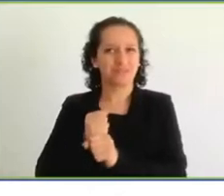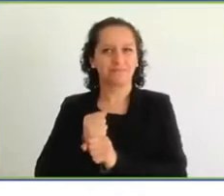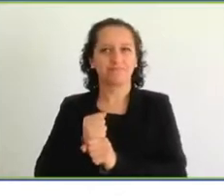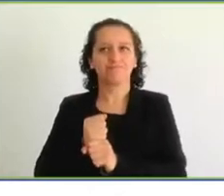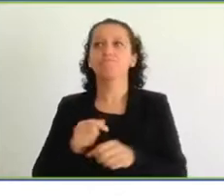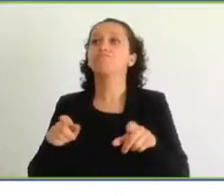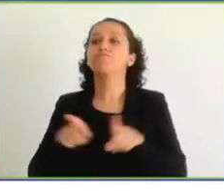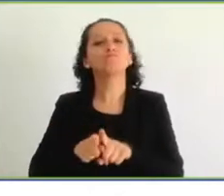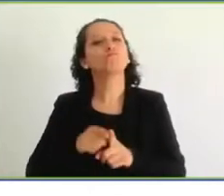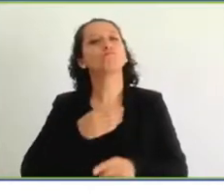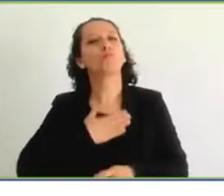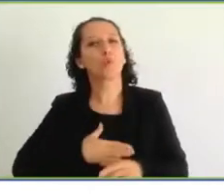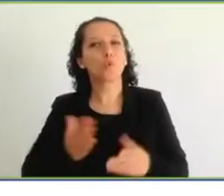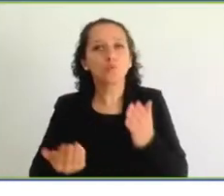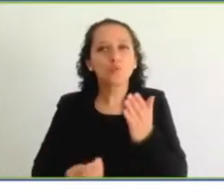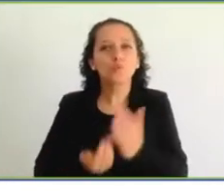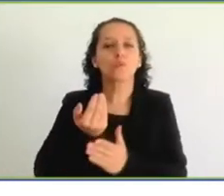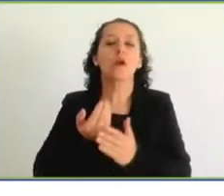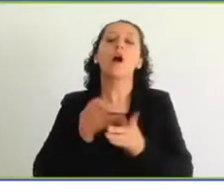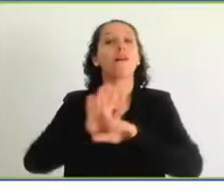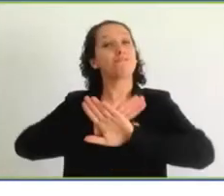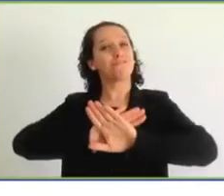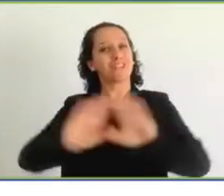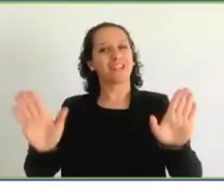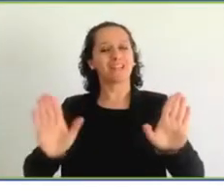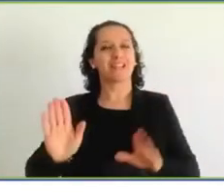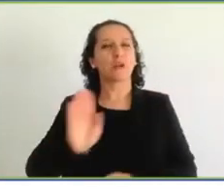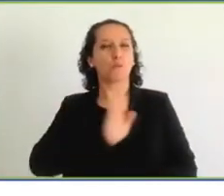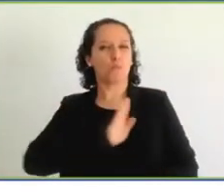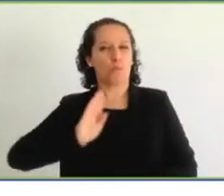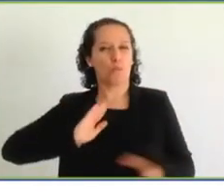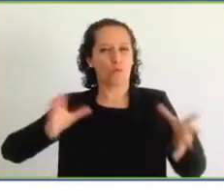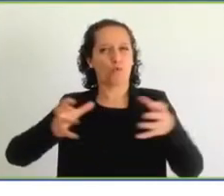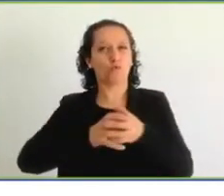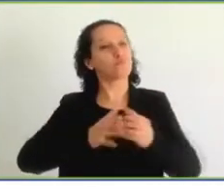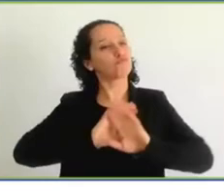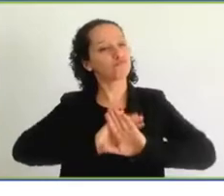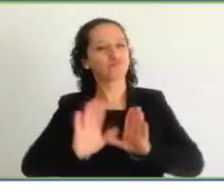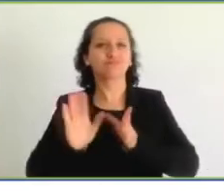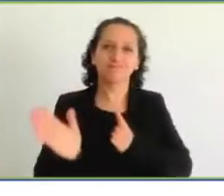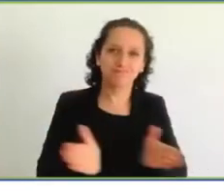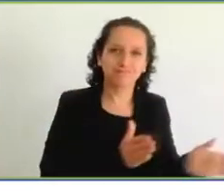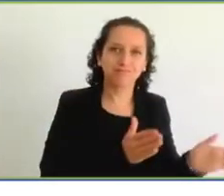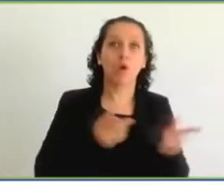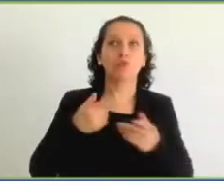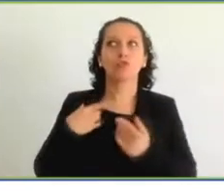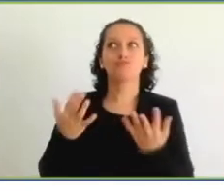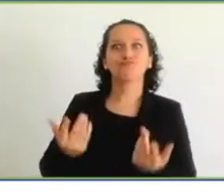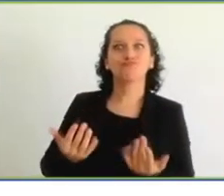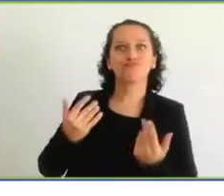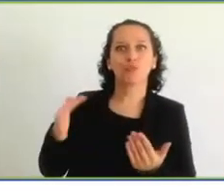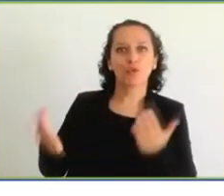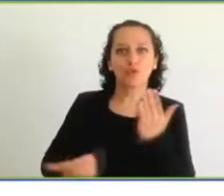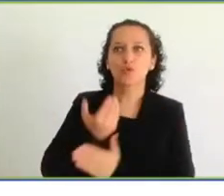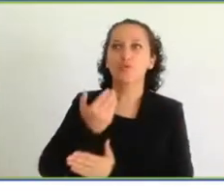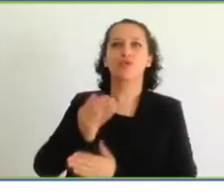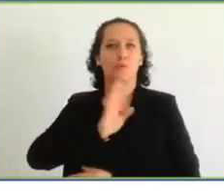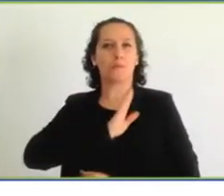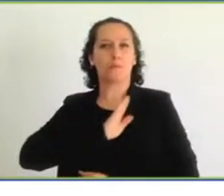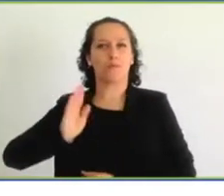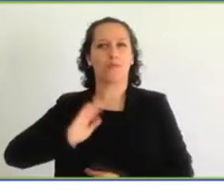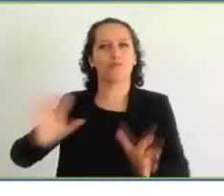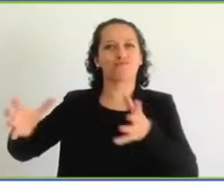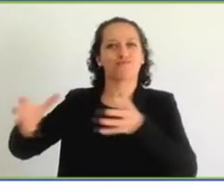forward to the new ones coming and to resolve that St. Lucia will work together to ensure